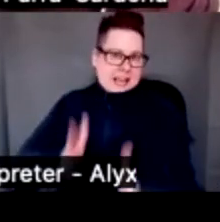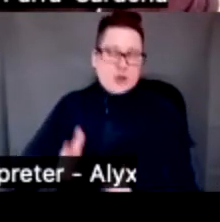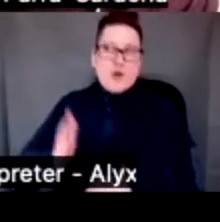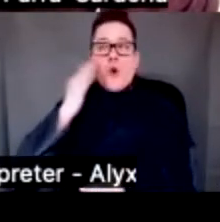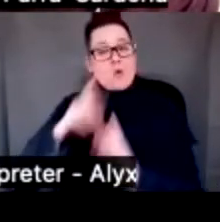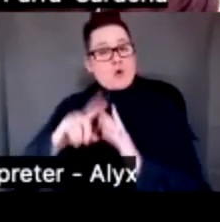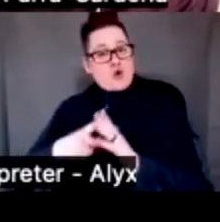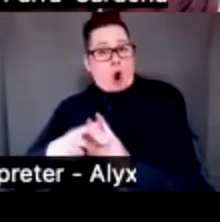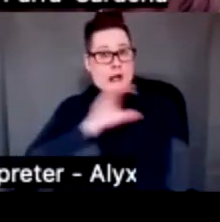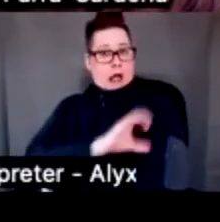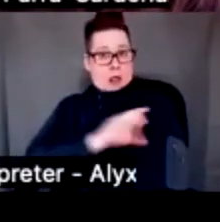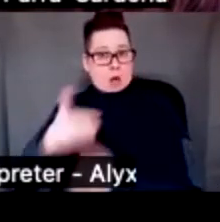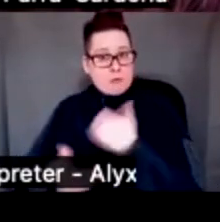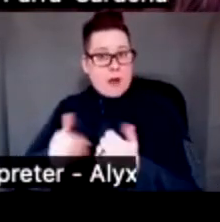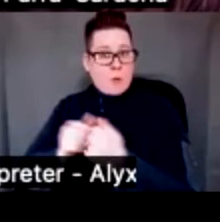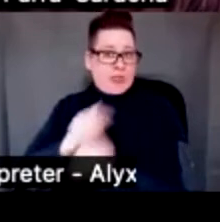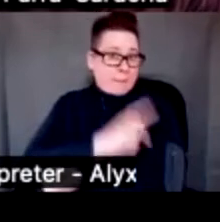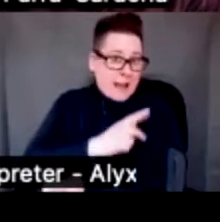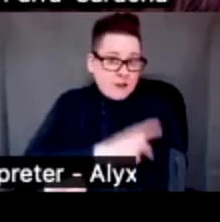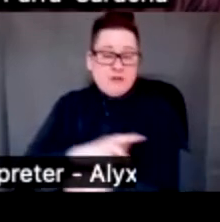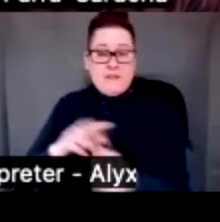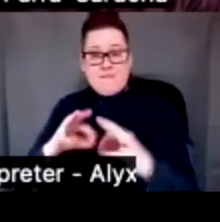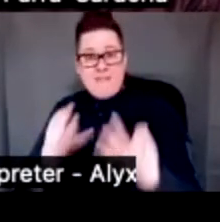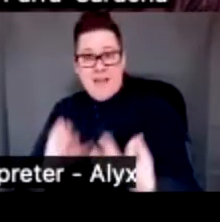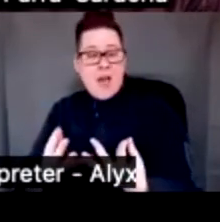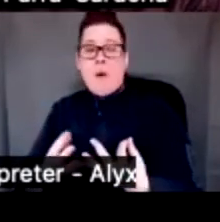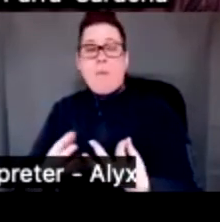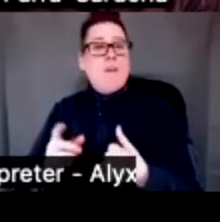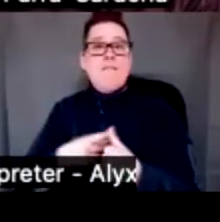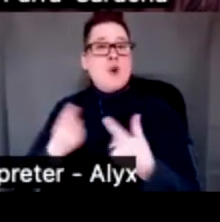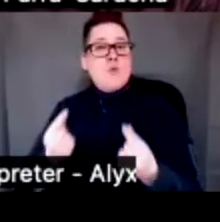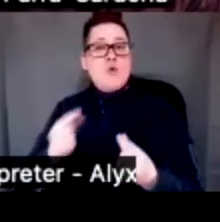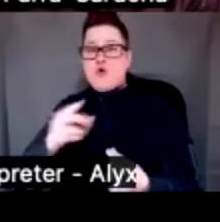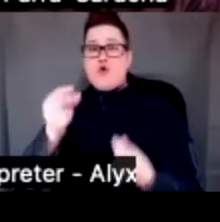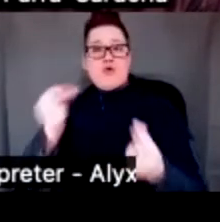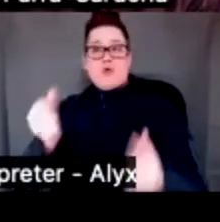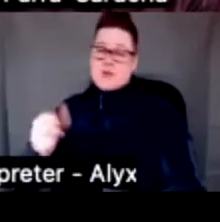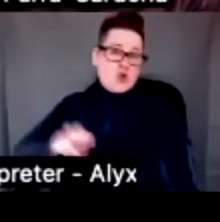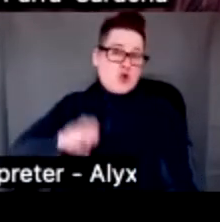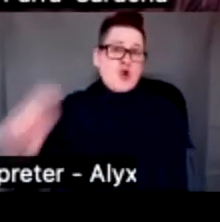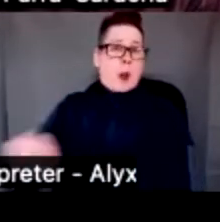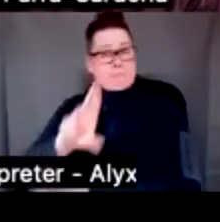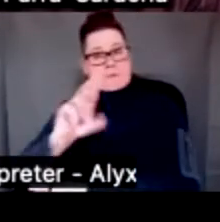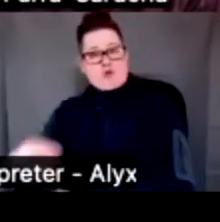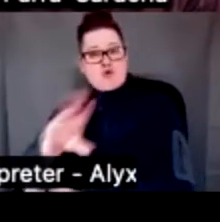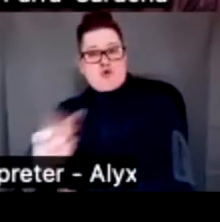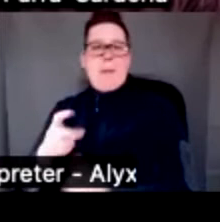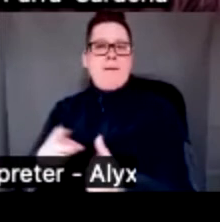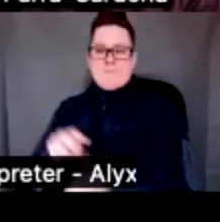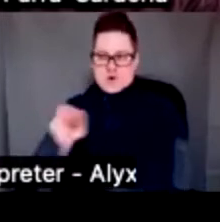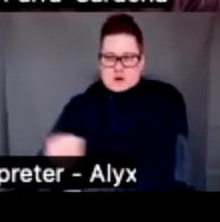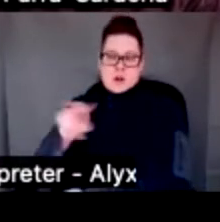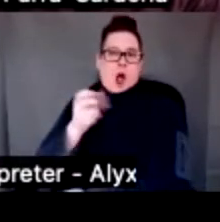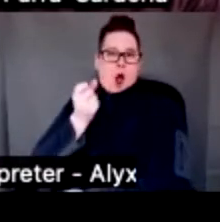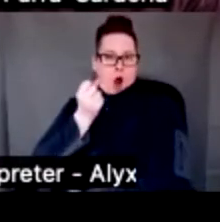process with a patient, with a family, you don't start prescribing, you start understanding. And based on